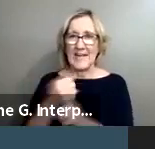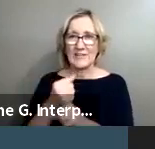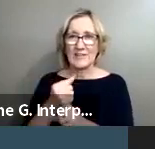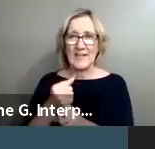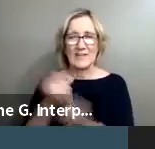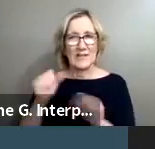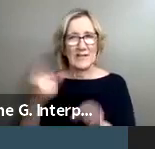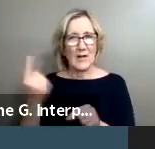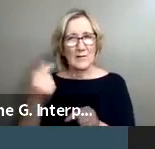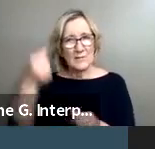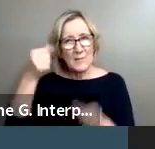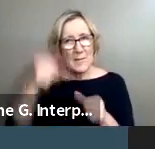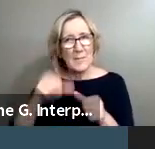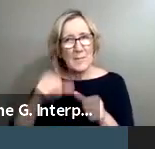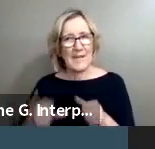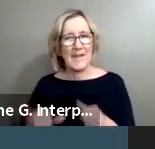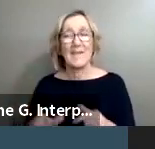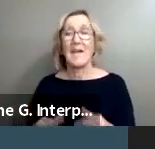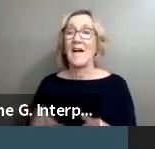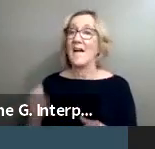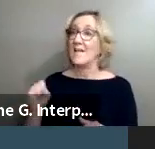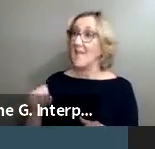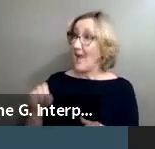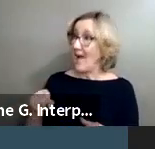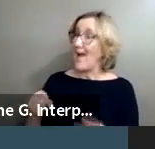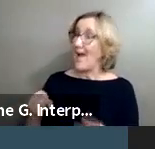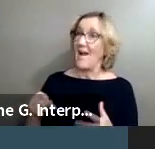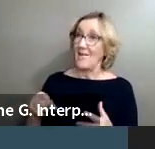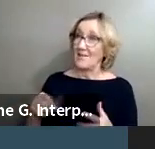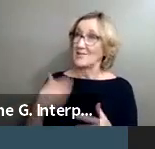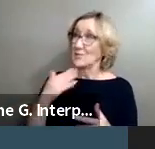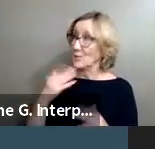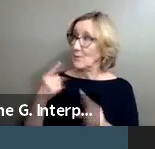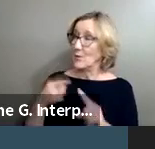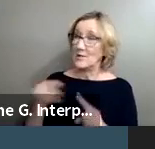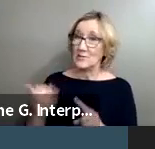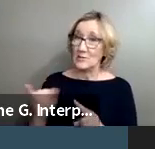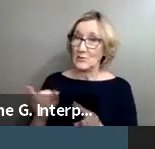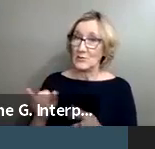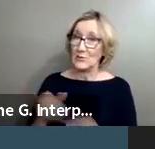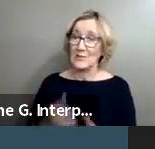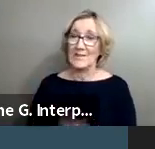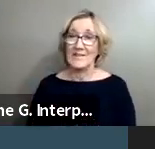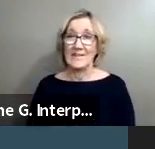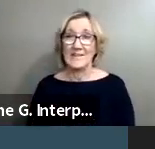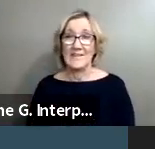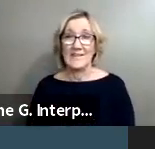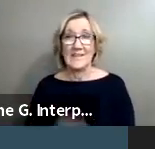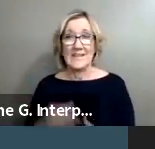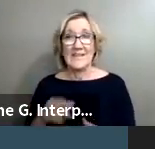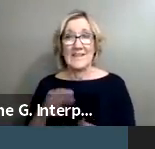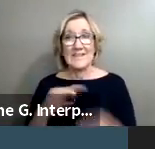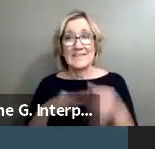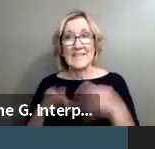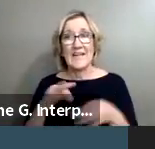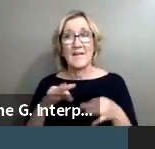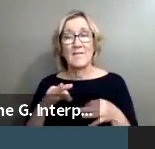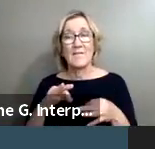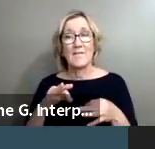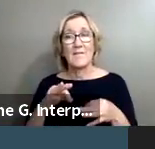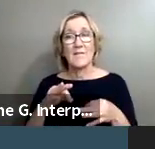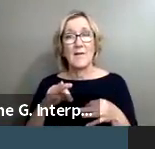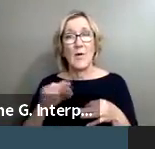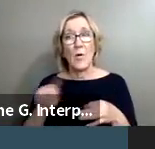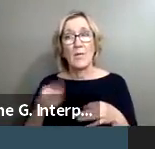remember that. Yeah, that makes a really, really good point, too, is it's, you know, outside of just capturing the community as a whole, but, like,